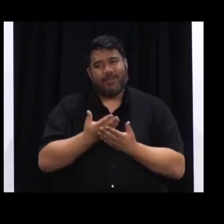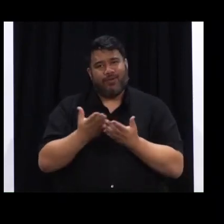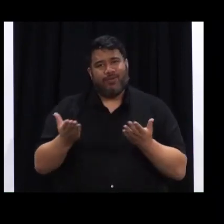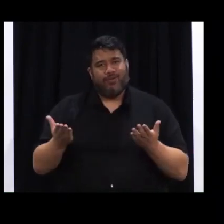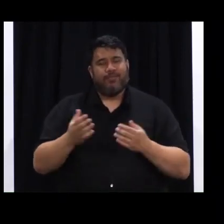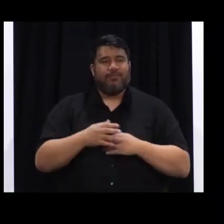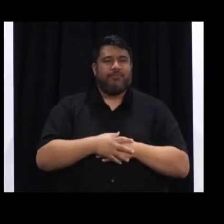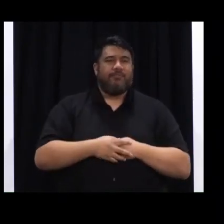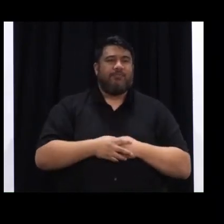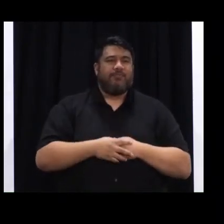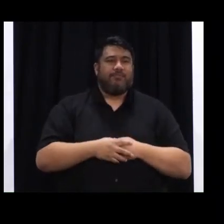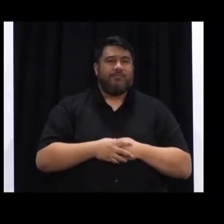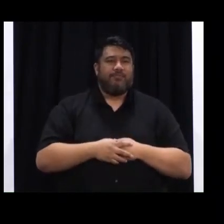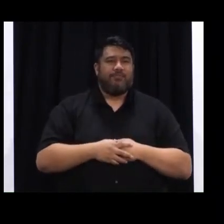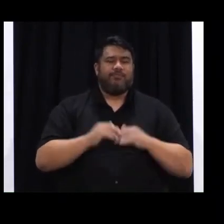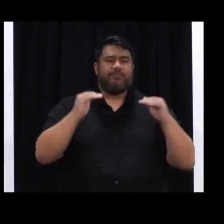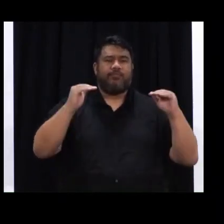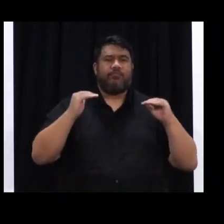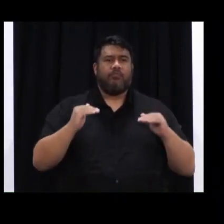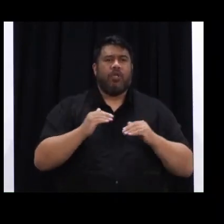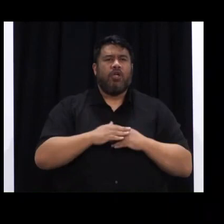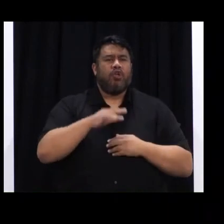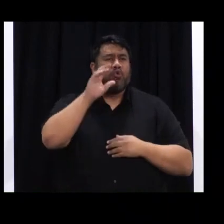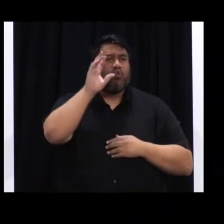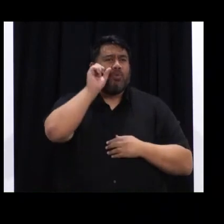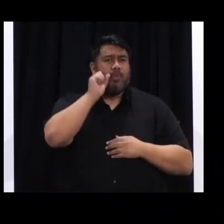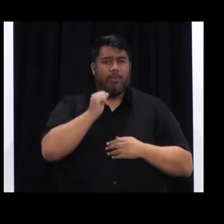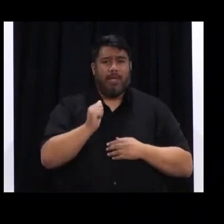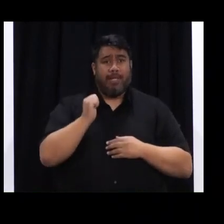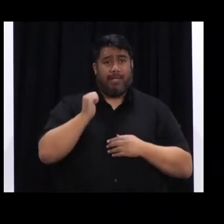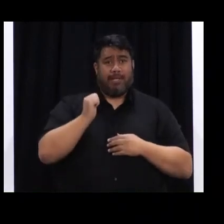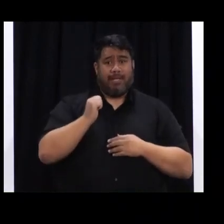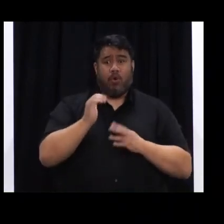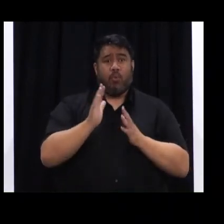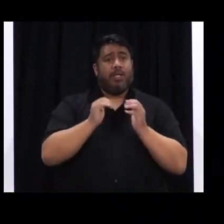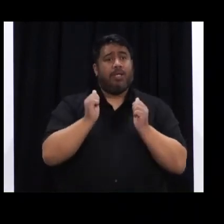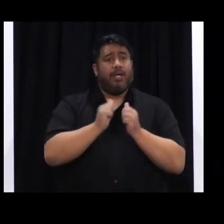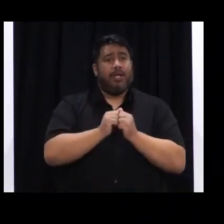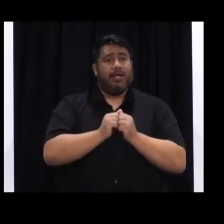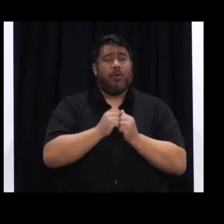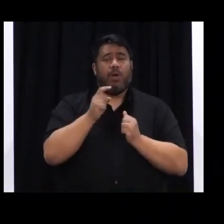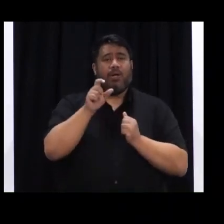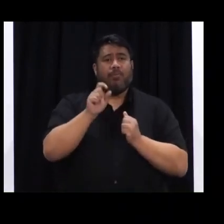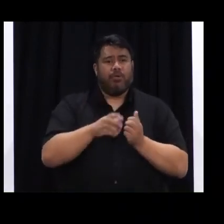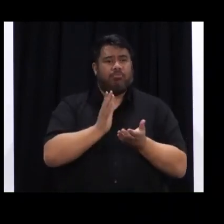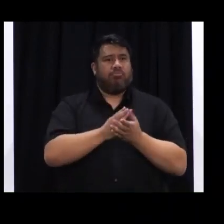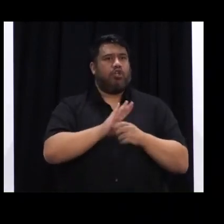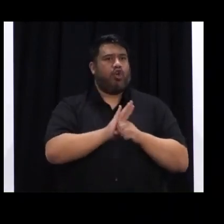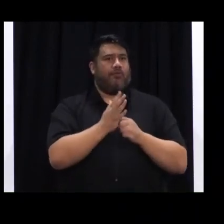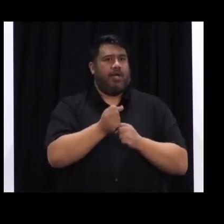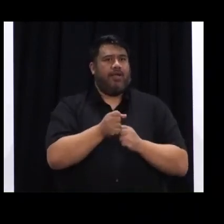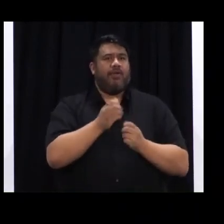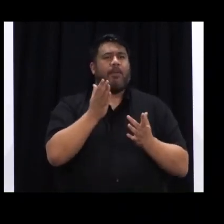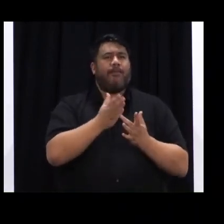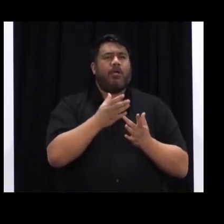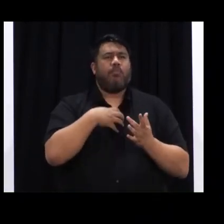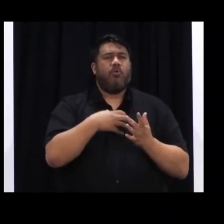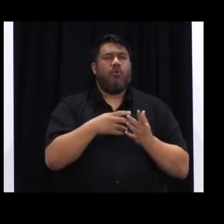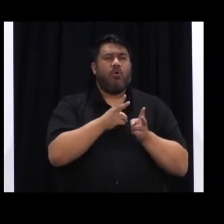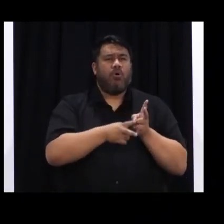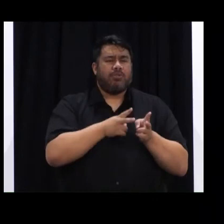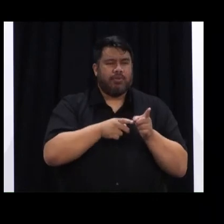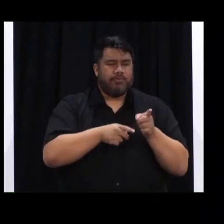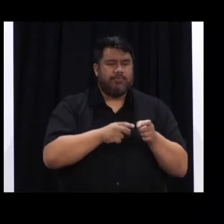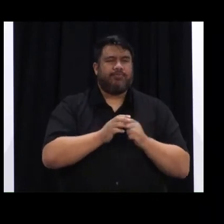A quick update on the case that was identified in Middlemore Hospital over the weekend. Day three test results from 124